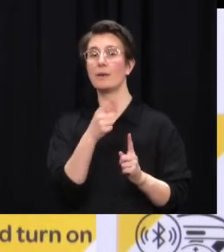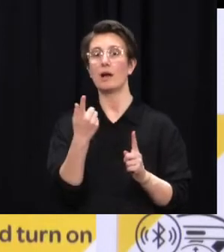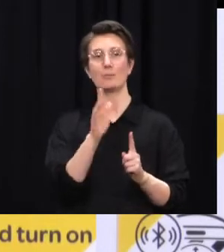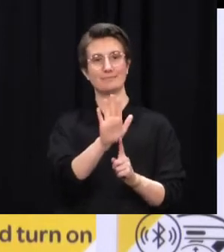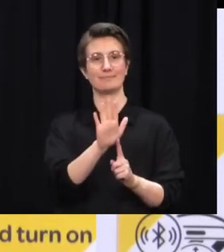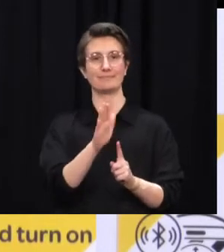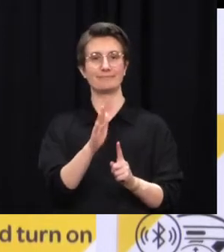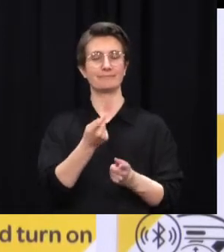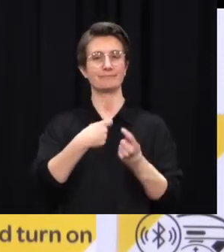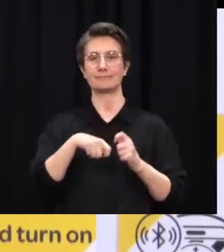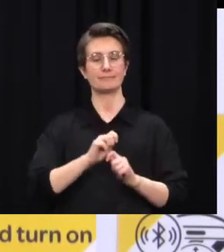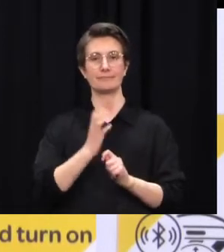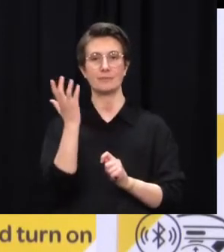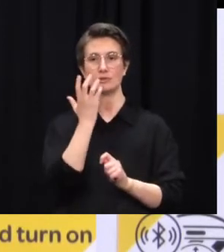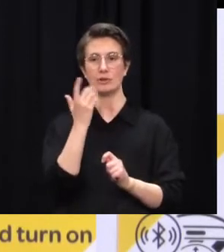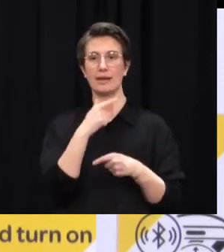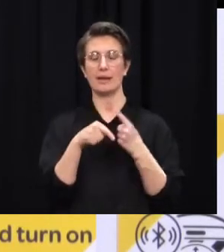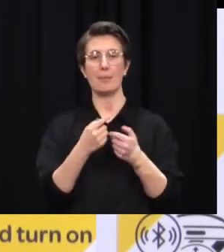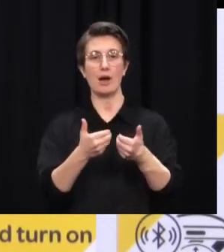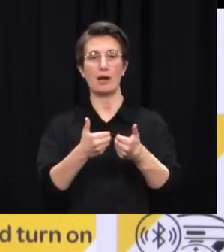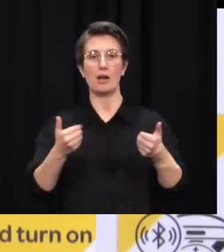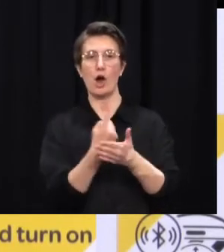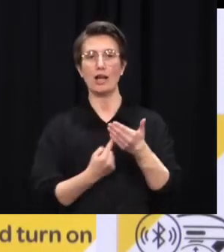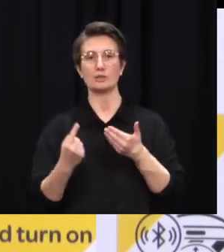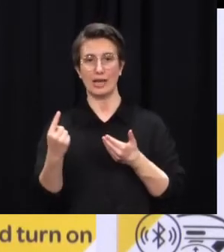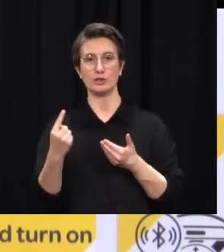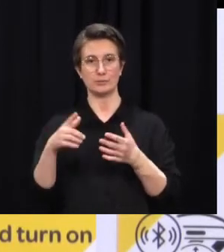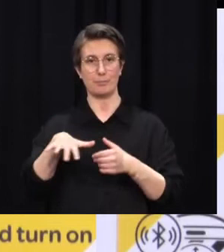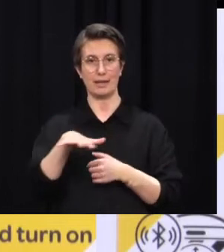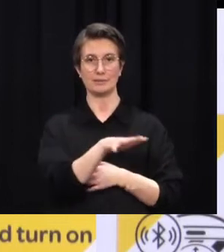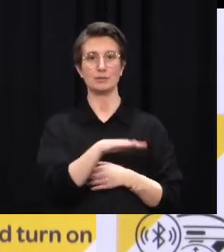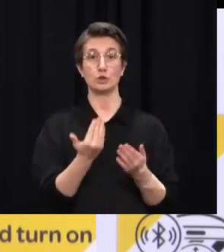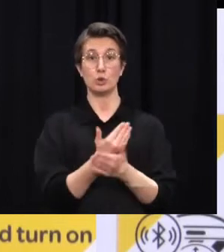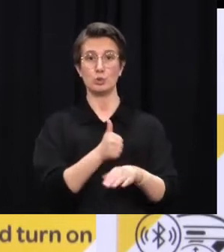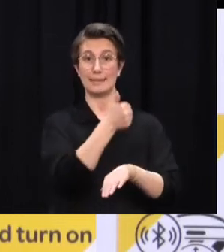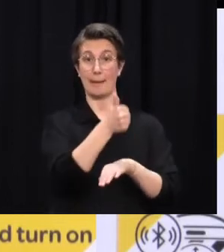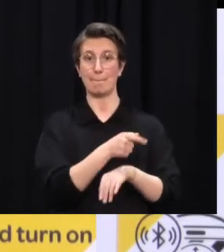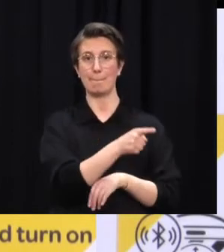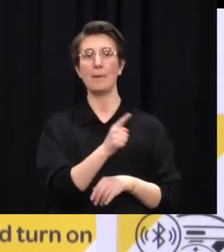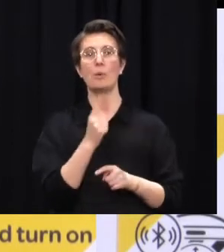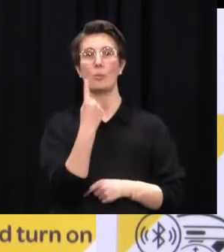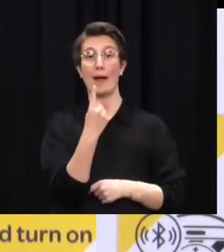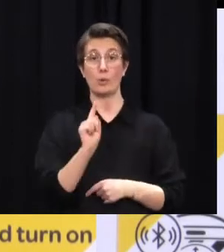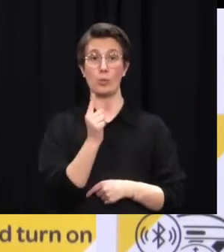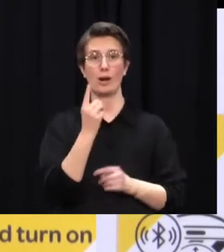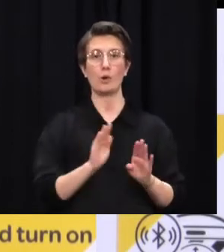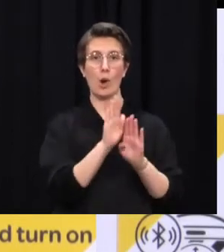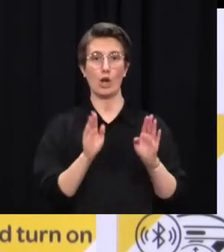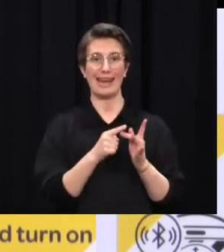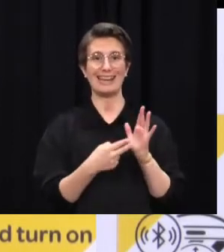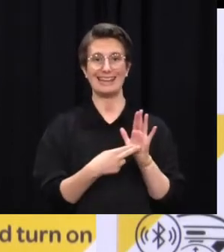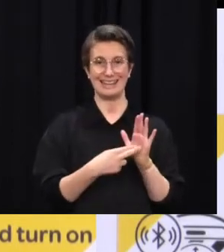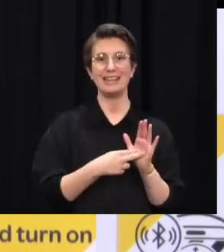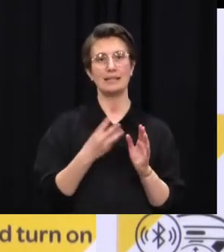facilities for different groups. Can I just have a bit of clarification just for people who have their second COVID vaccine